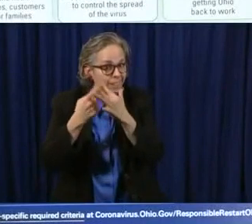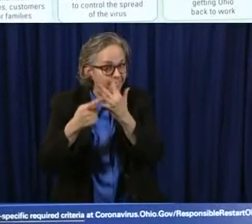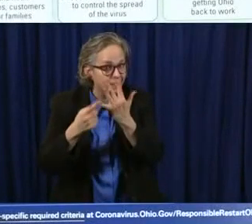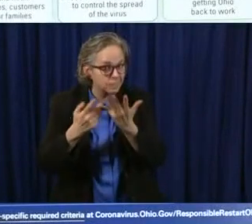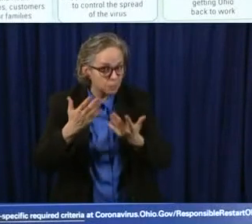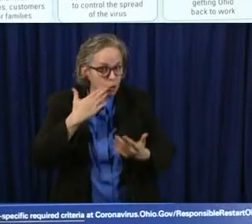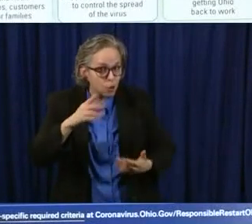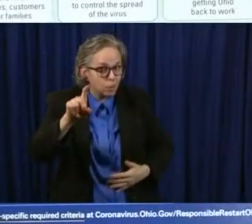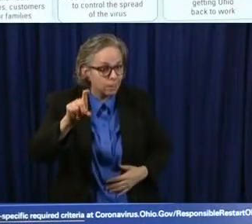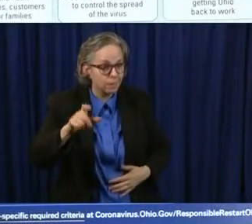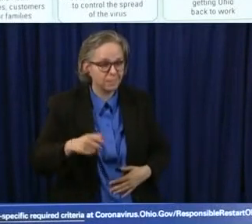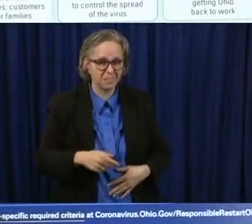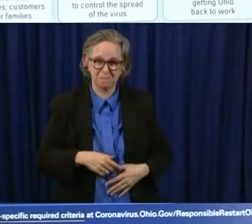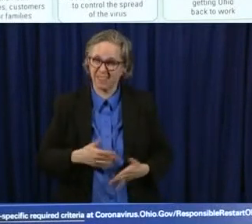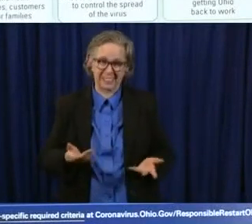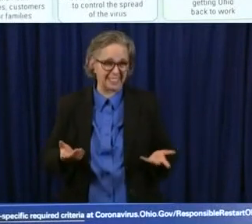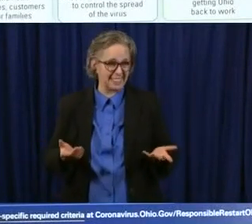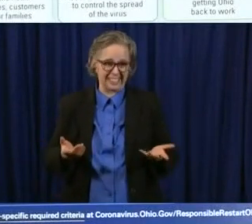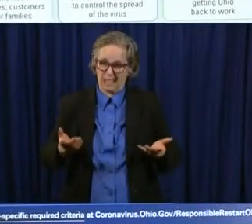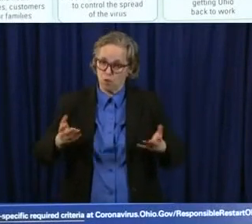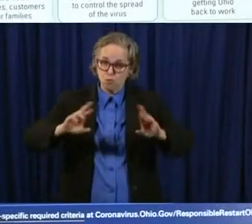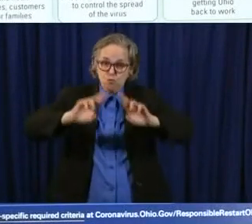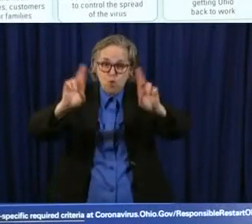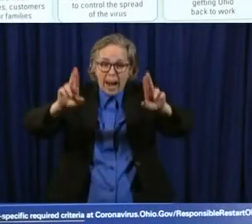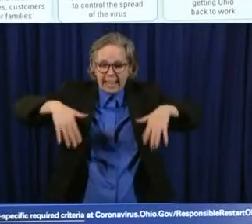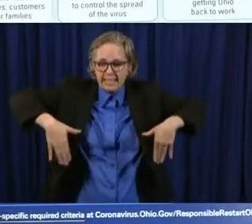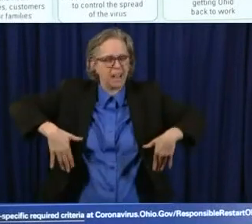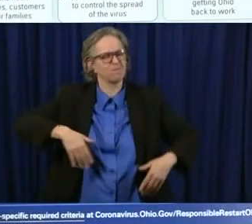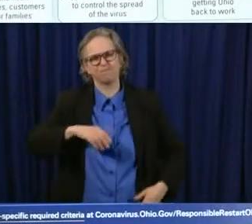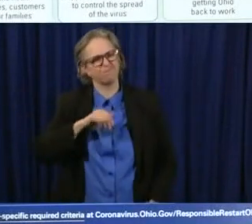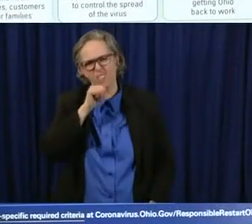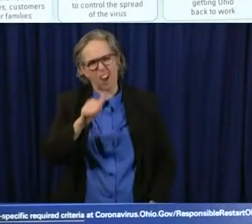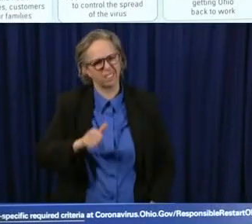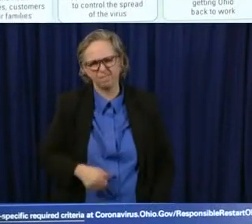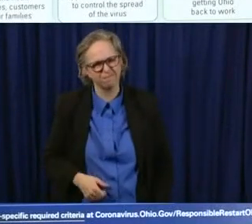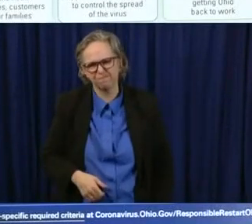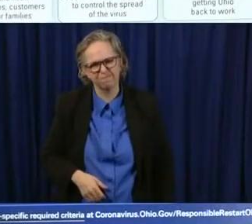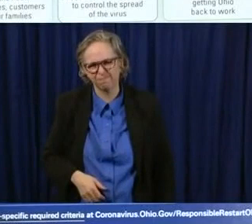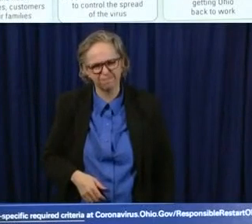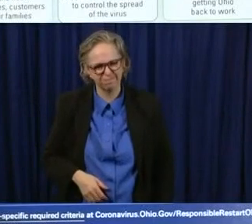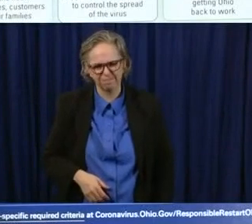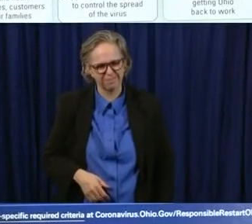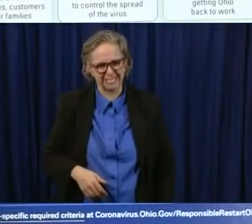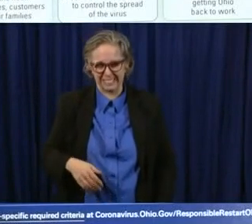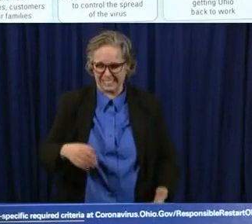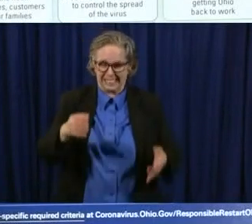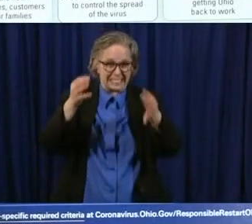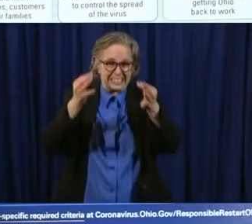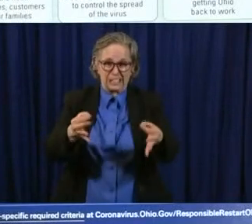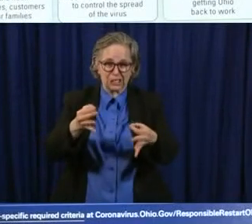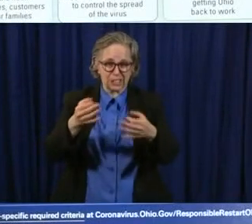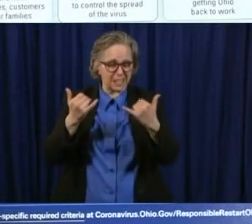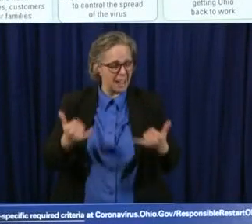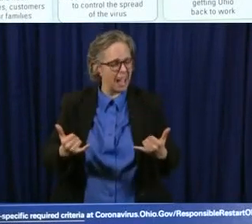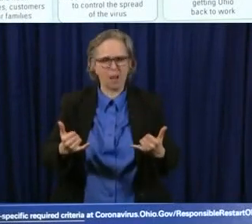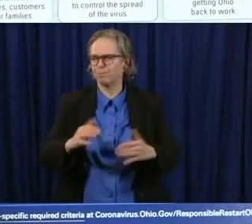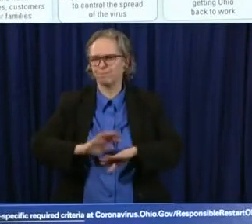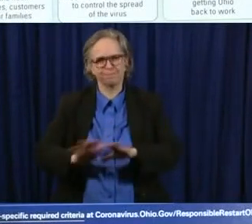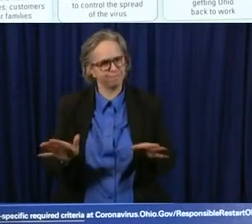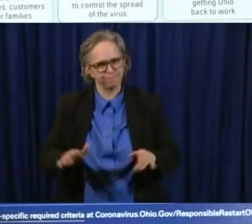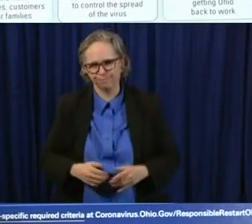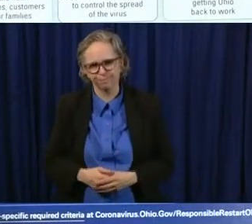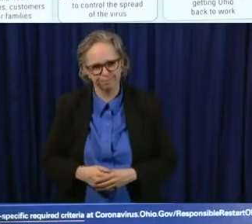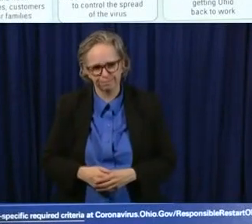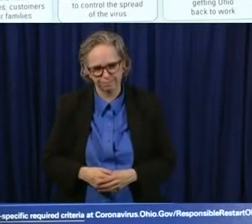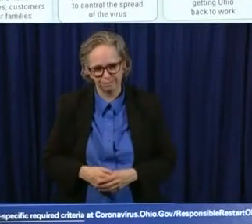not ready at this point uh to be able to to make that that decision and again we got to see how